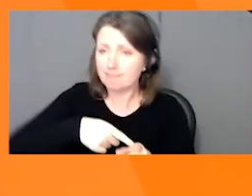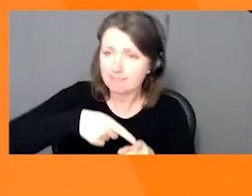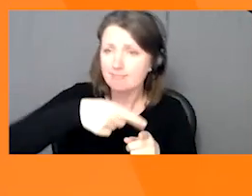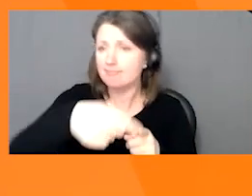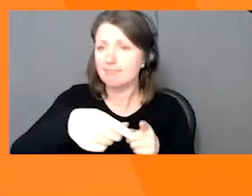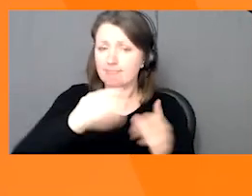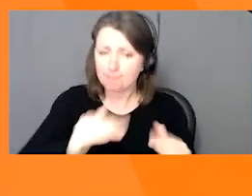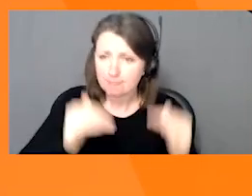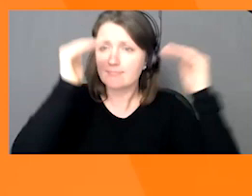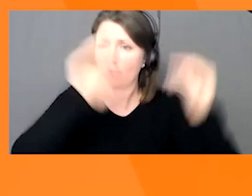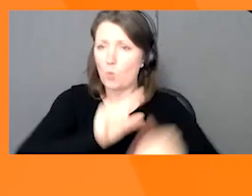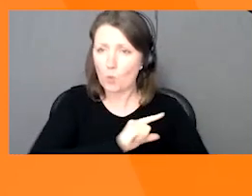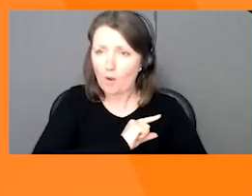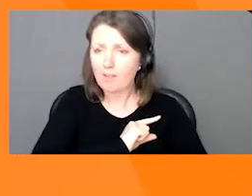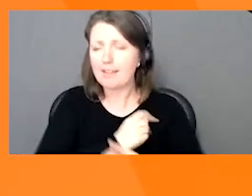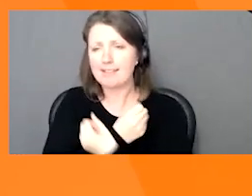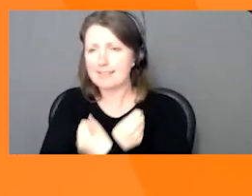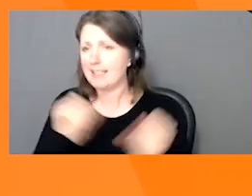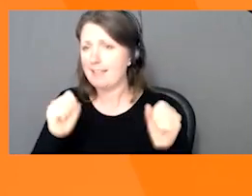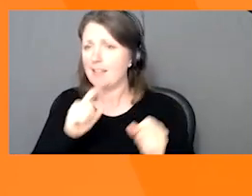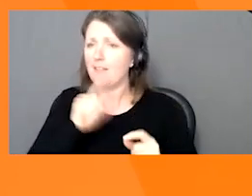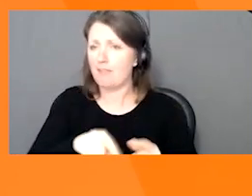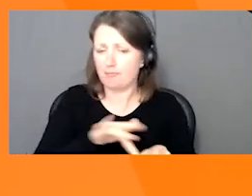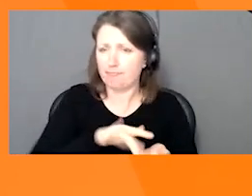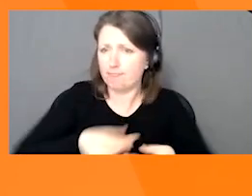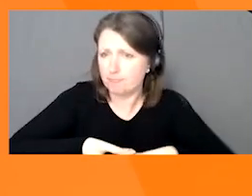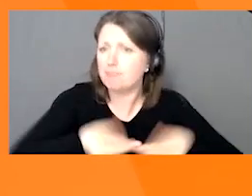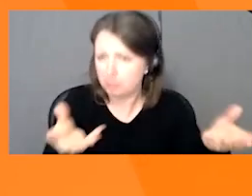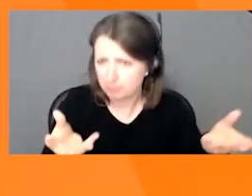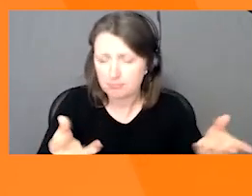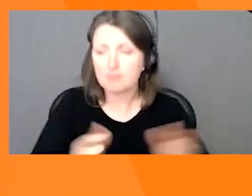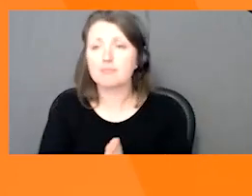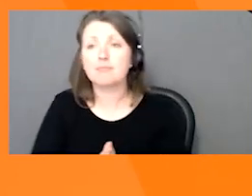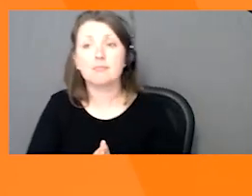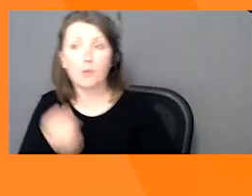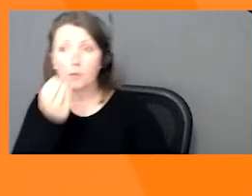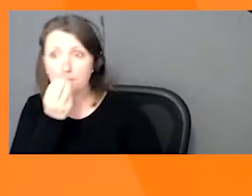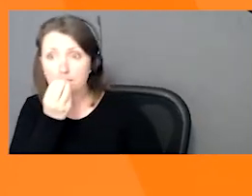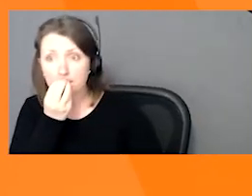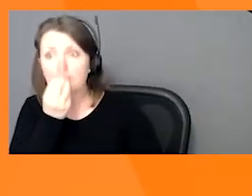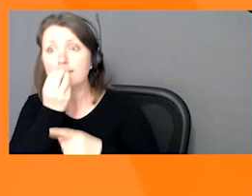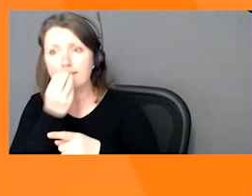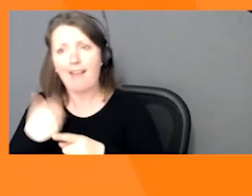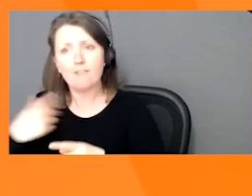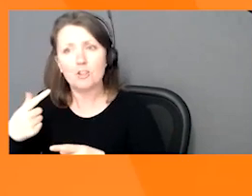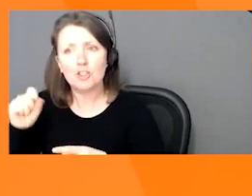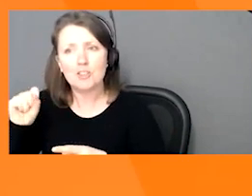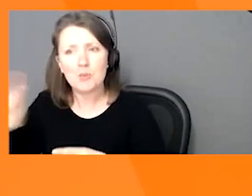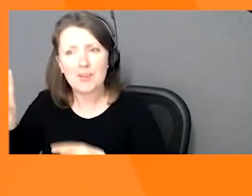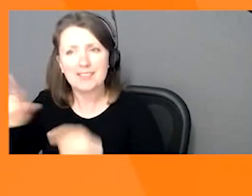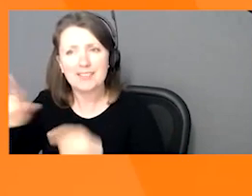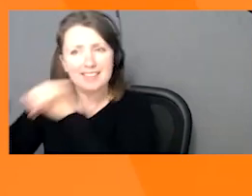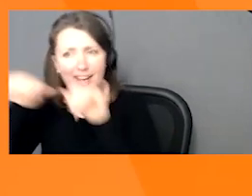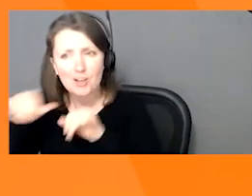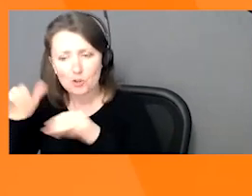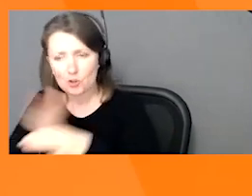efficiency of the healthcare system. Food service and grocery trading partners use GS1 global standards and registries to